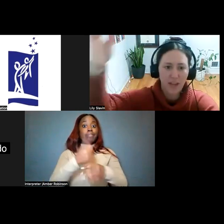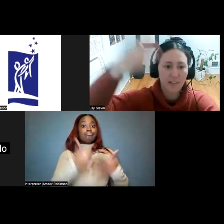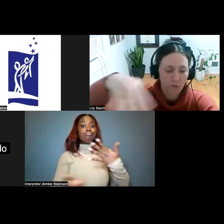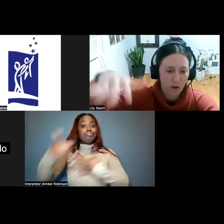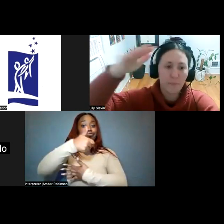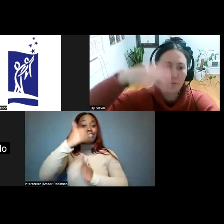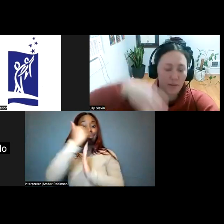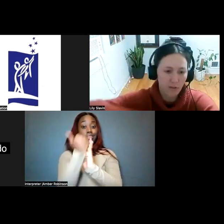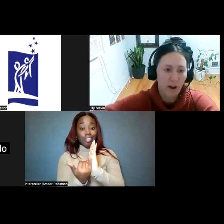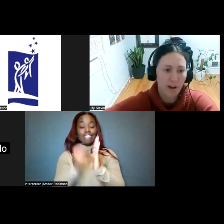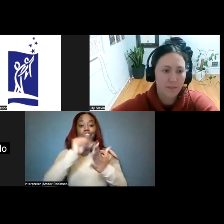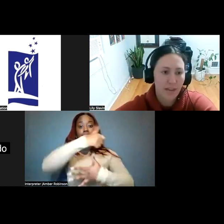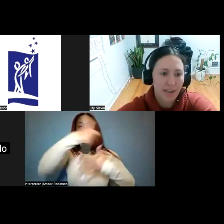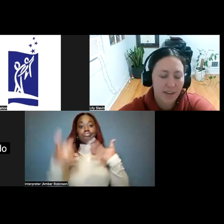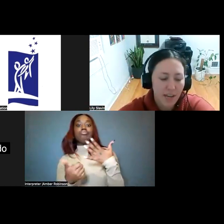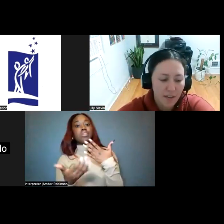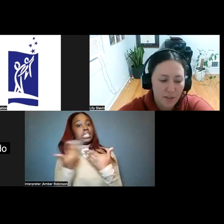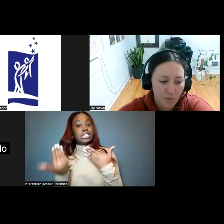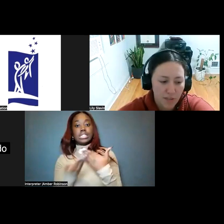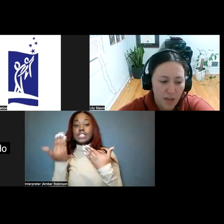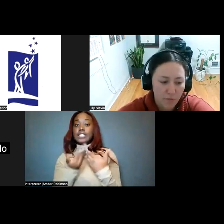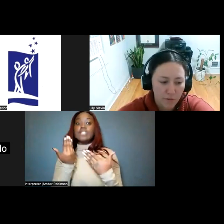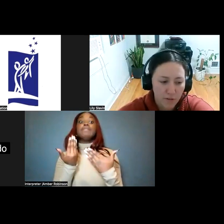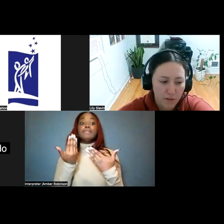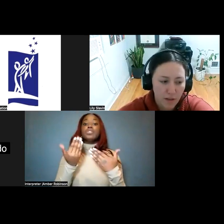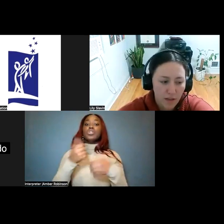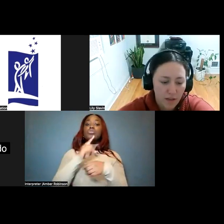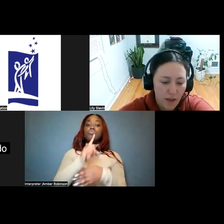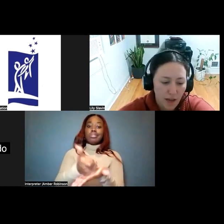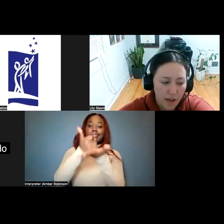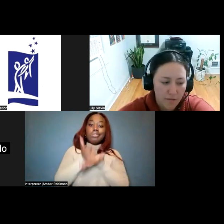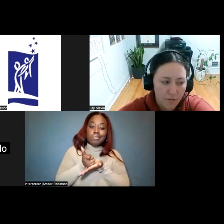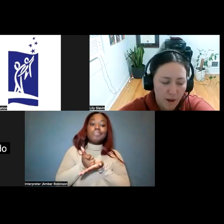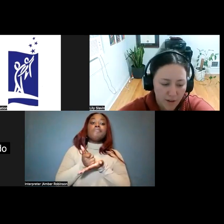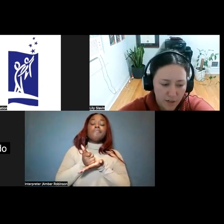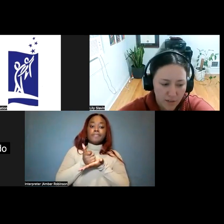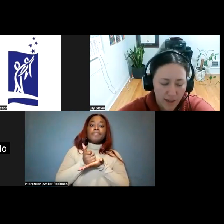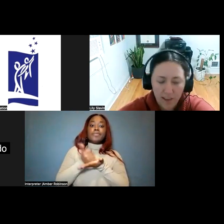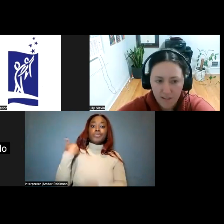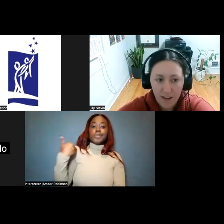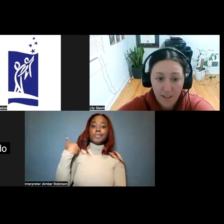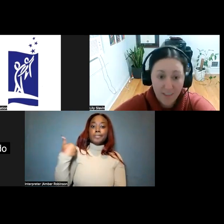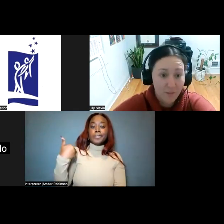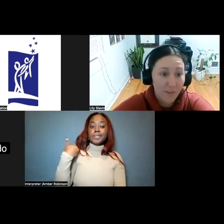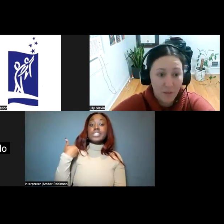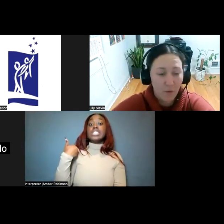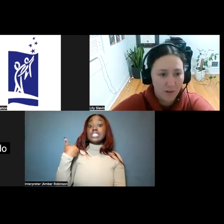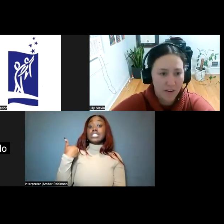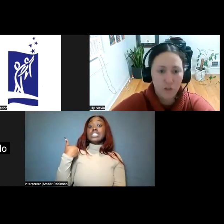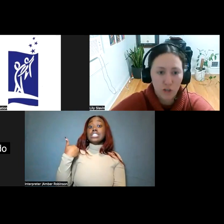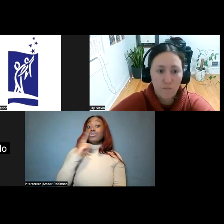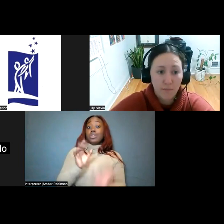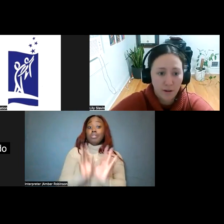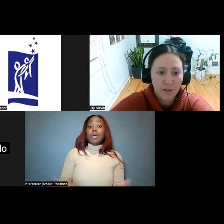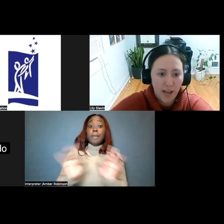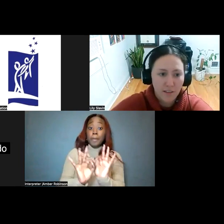easy for that to get dropped and dropped. And this is a really helpful reminder that it is really important.